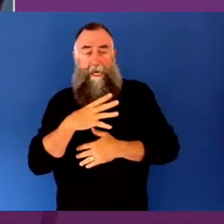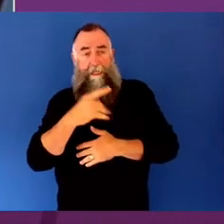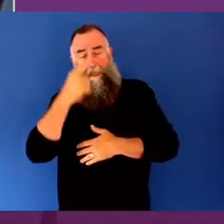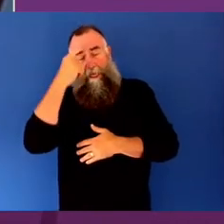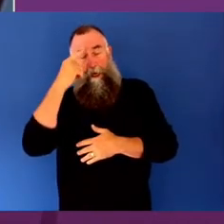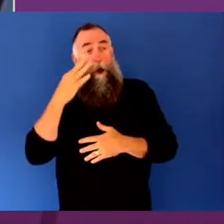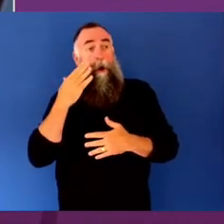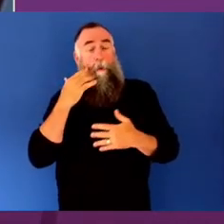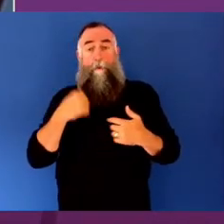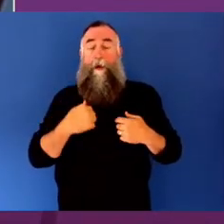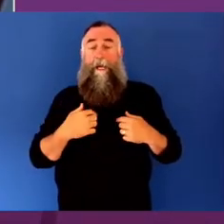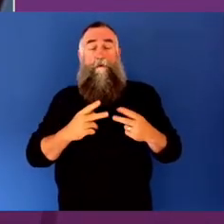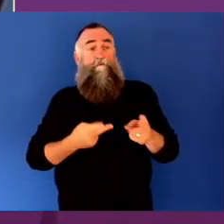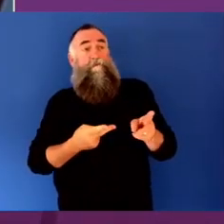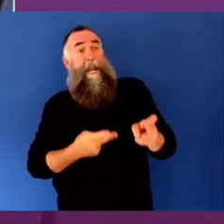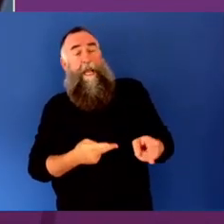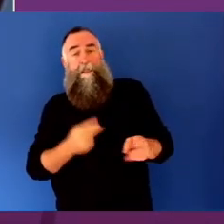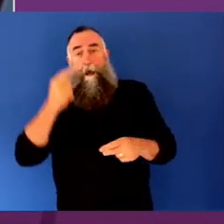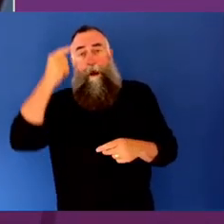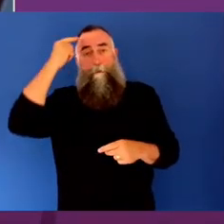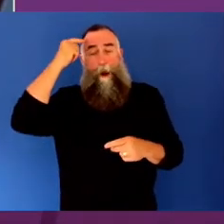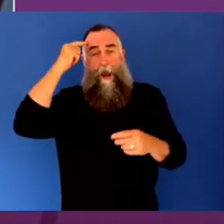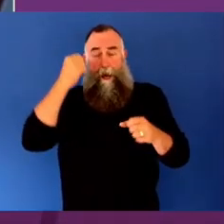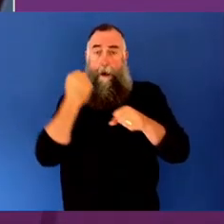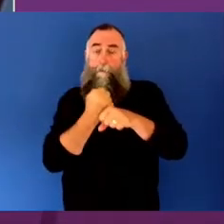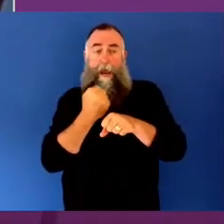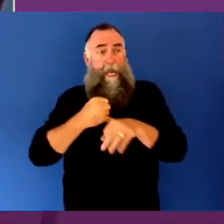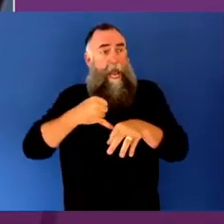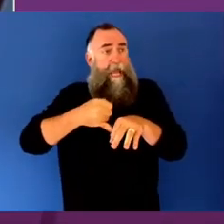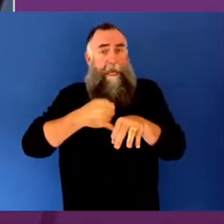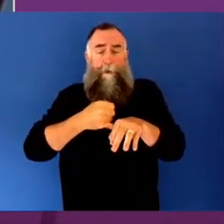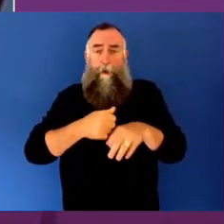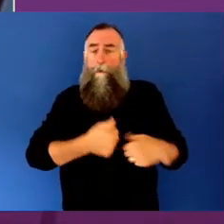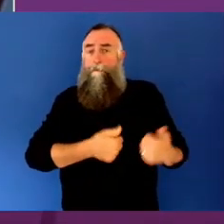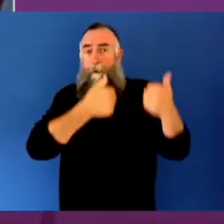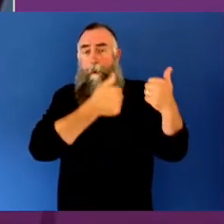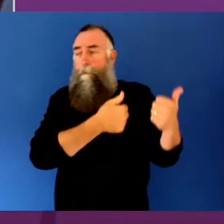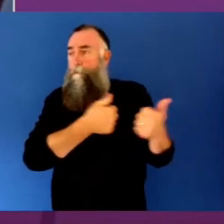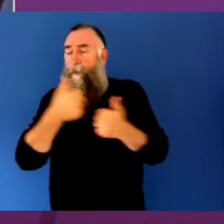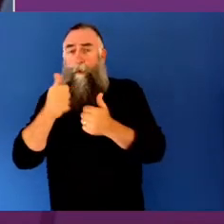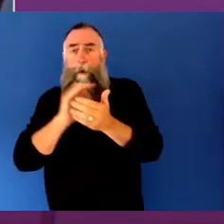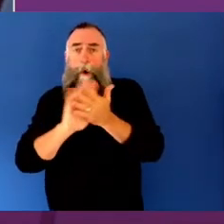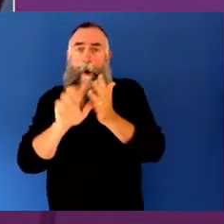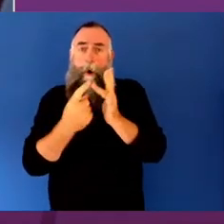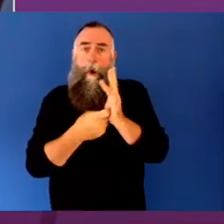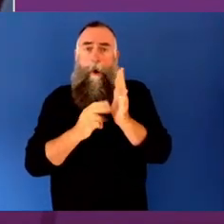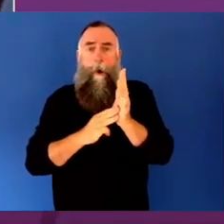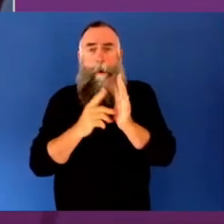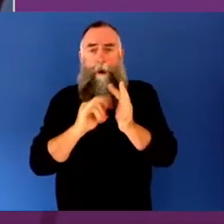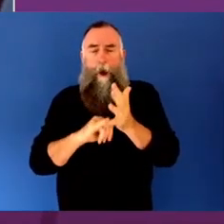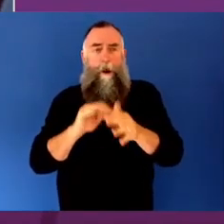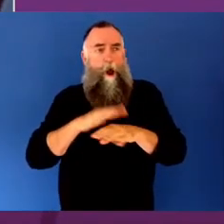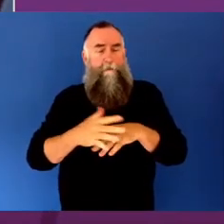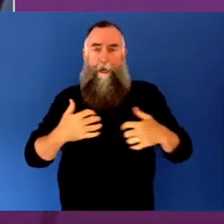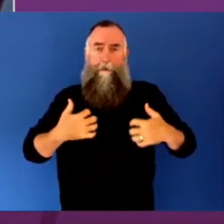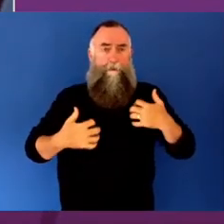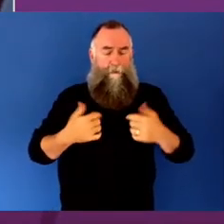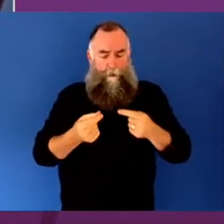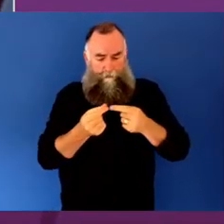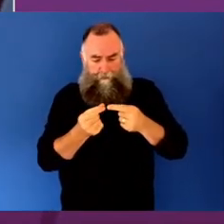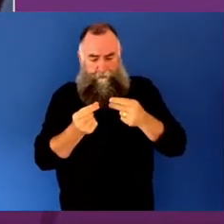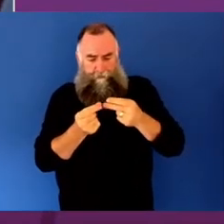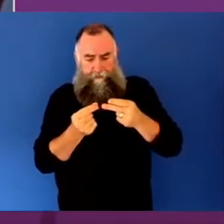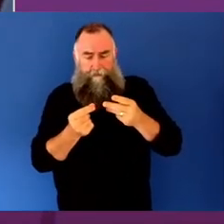relaxation, connection, bonding, elation, ecstasy and bliss. We feel abundant,